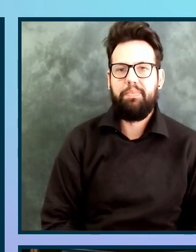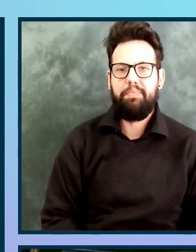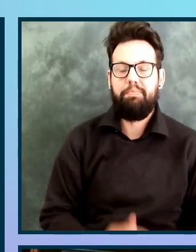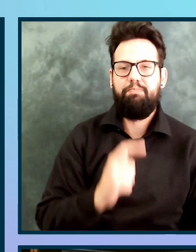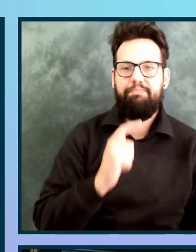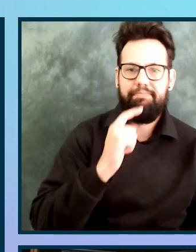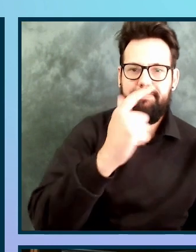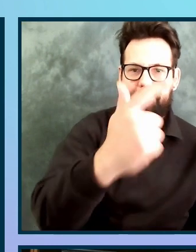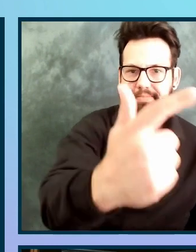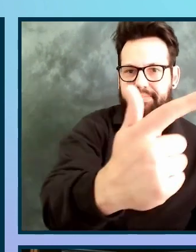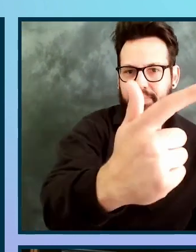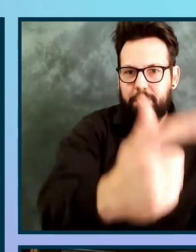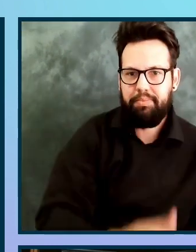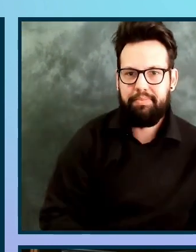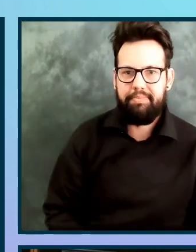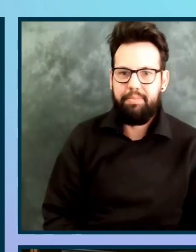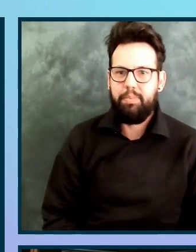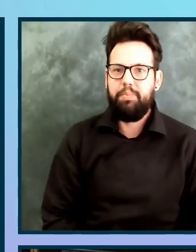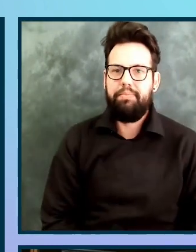are already in use in production.